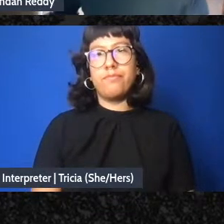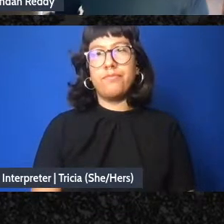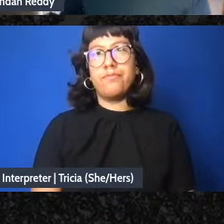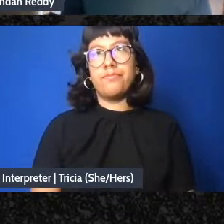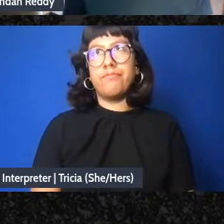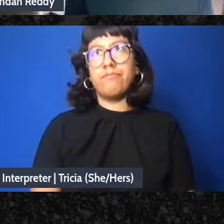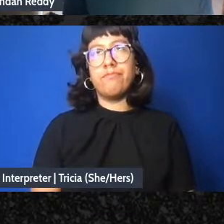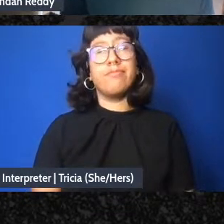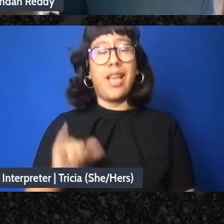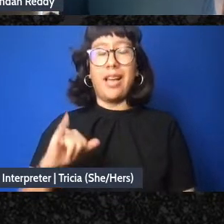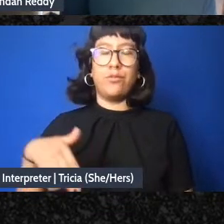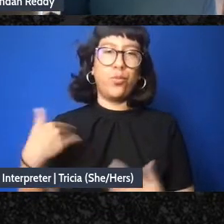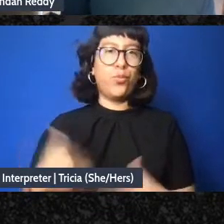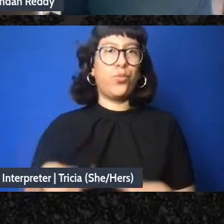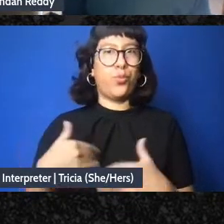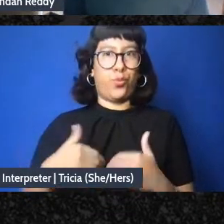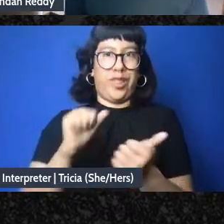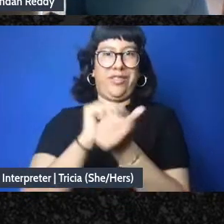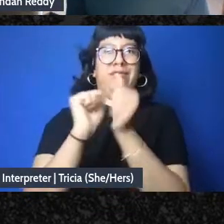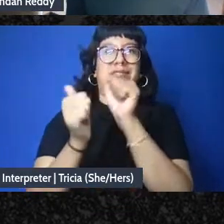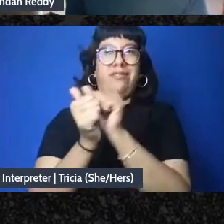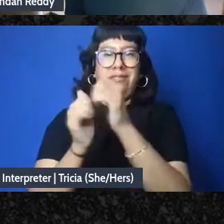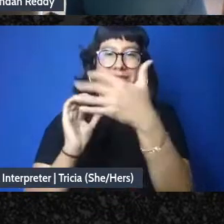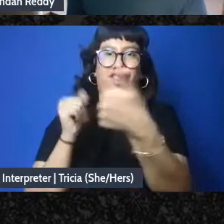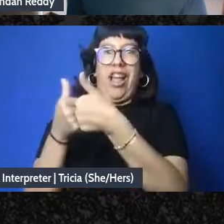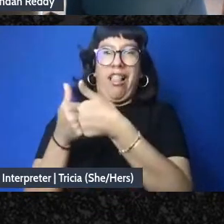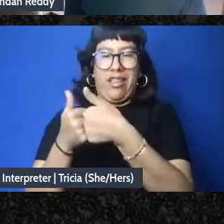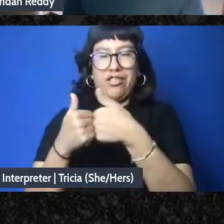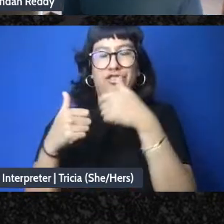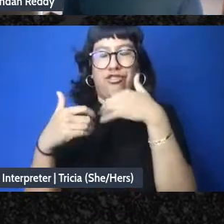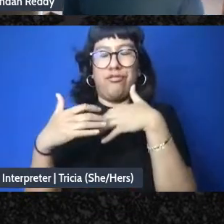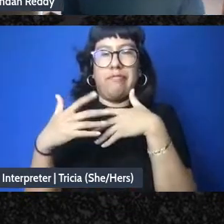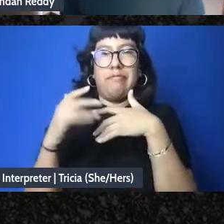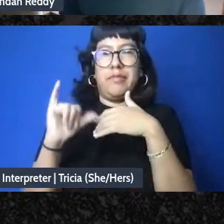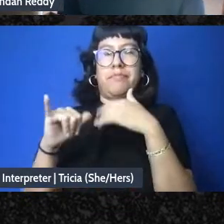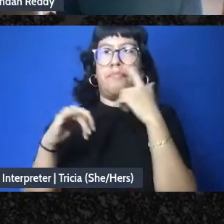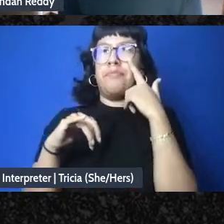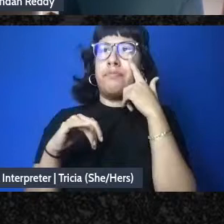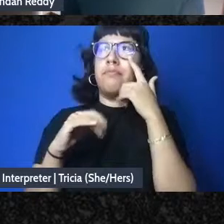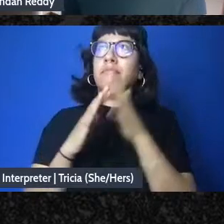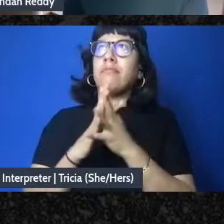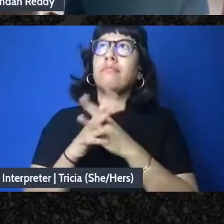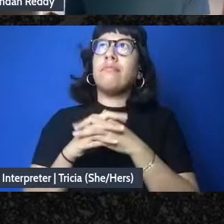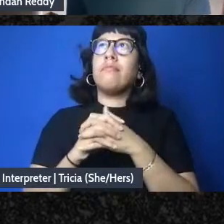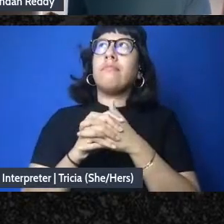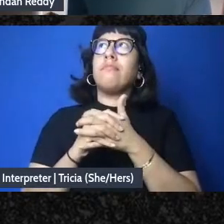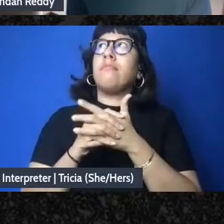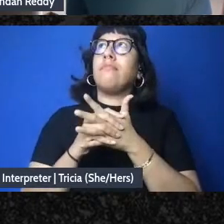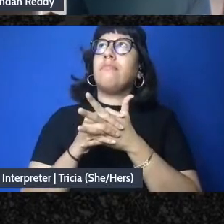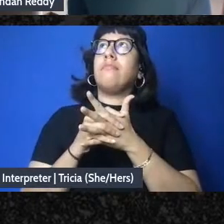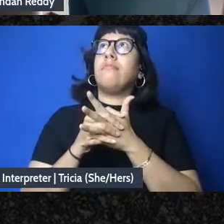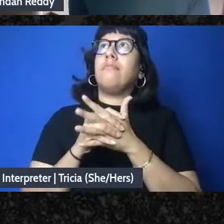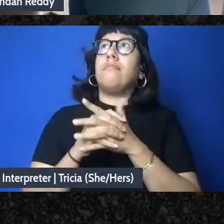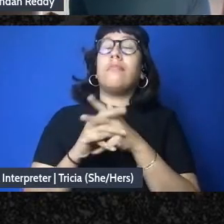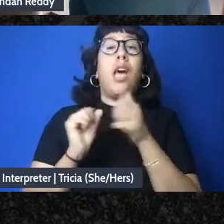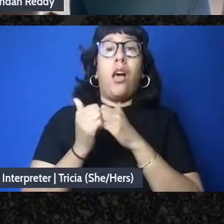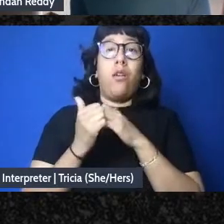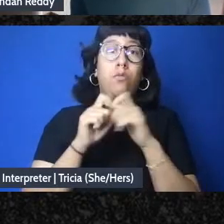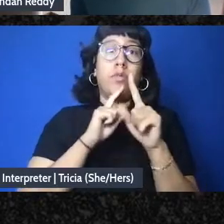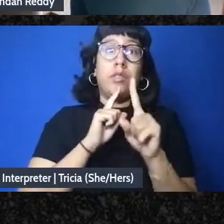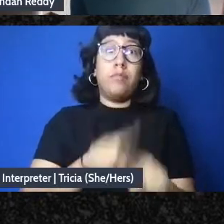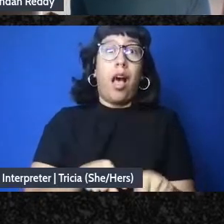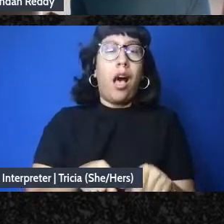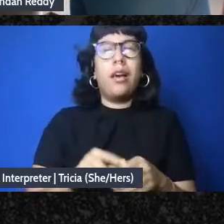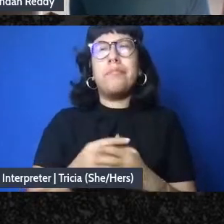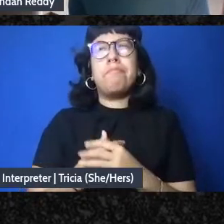fundamental challenge I think the only the only thing that I would say in response is that I